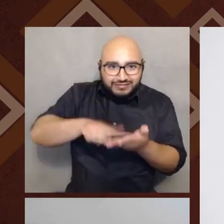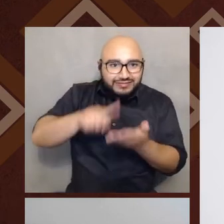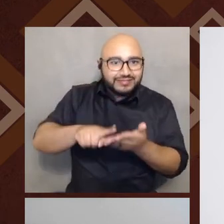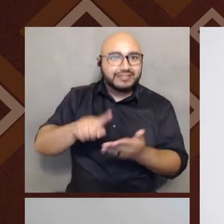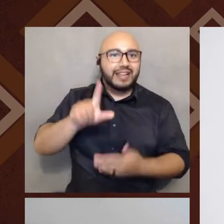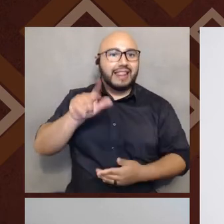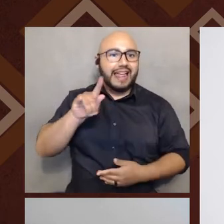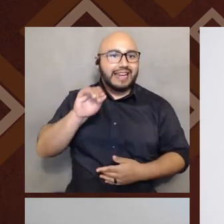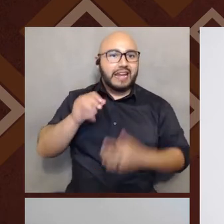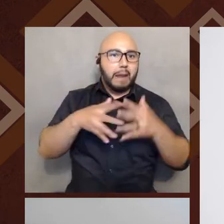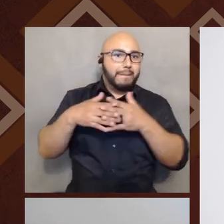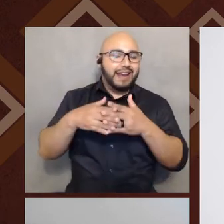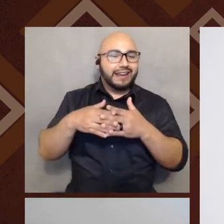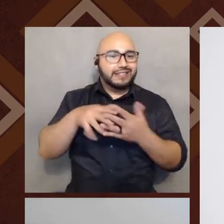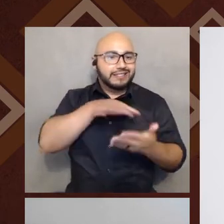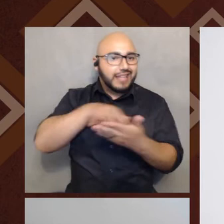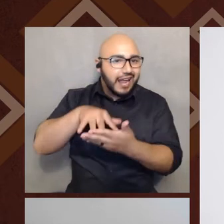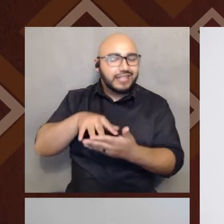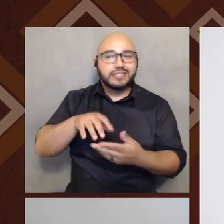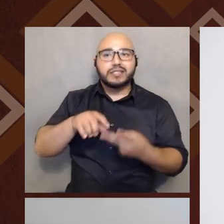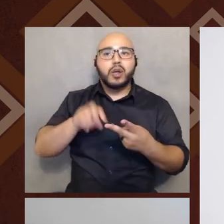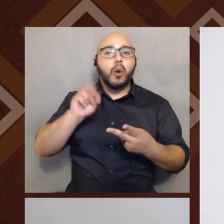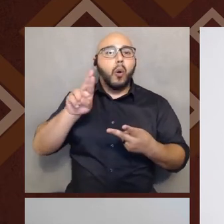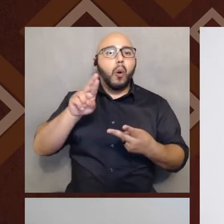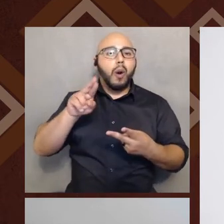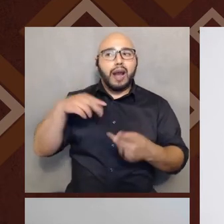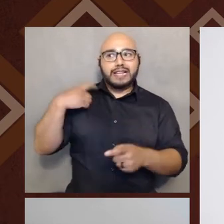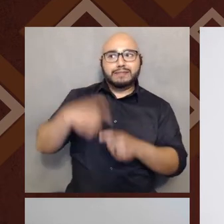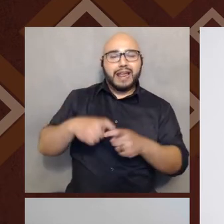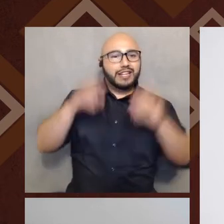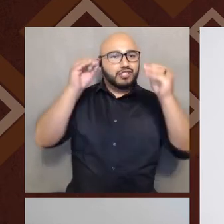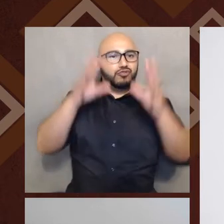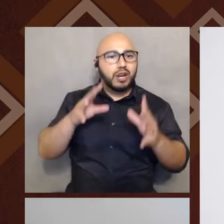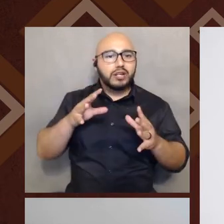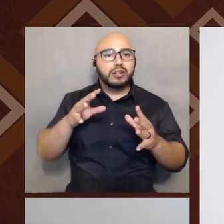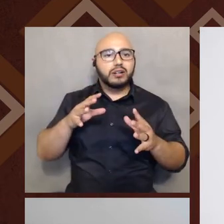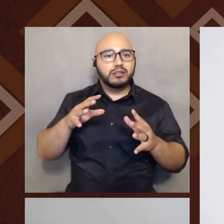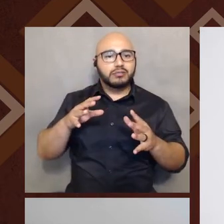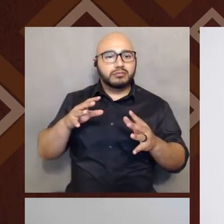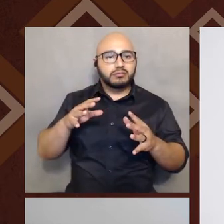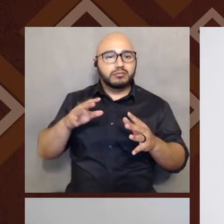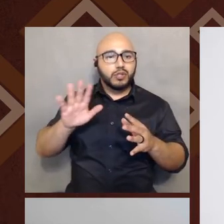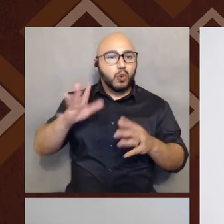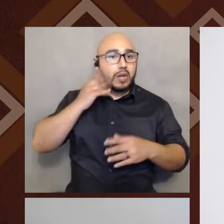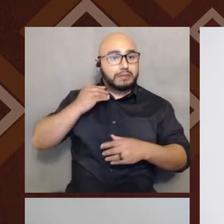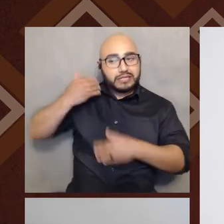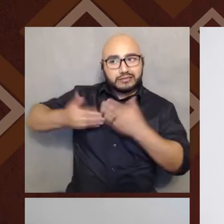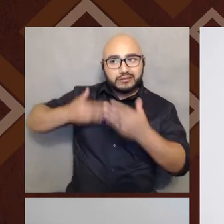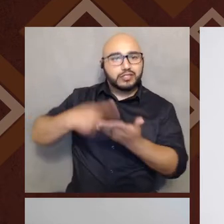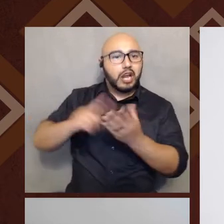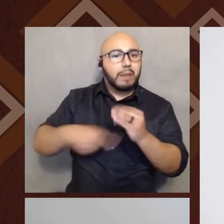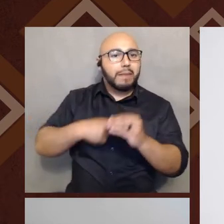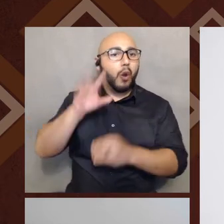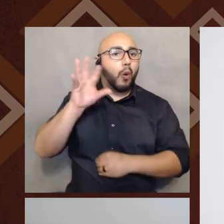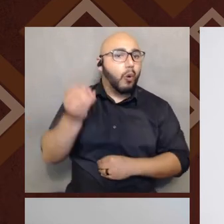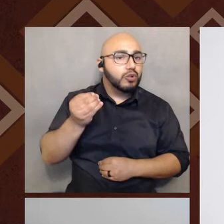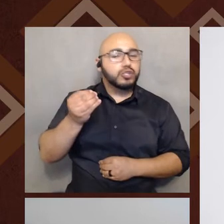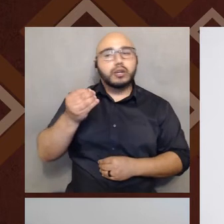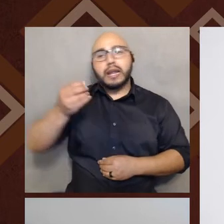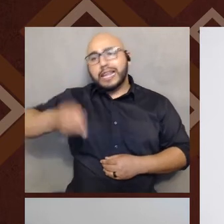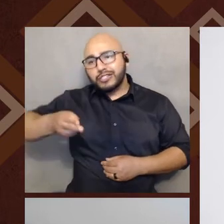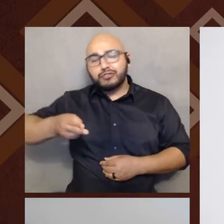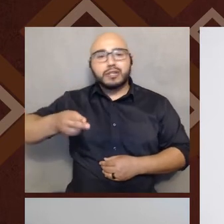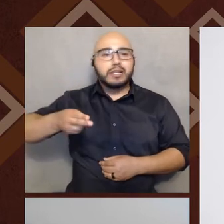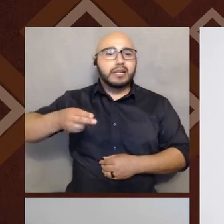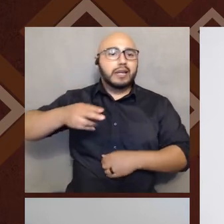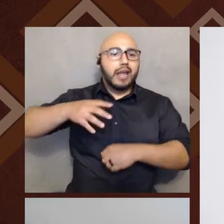studies or maybe you had a Spanish instructor somewhere along the line who talked more about culture and history and geography. Um,